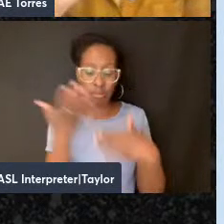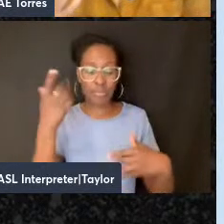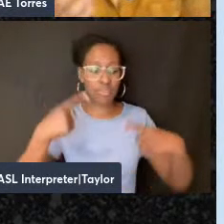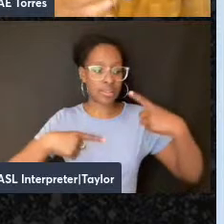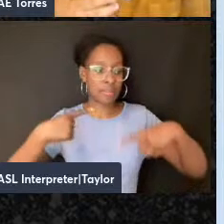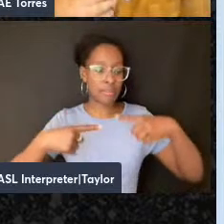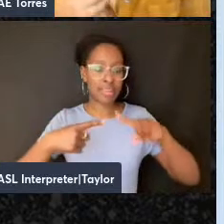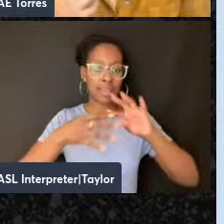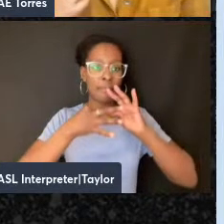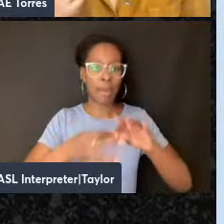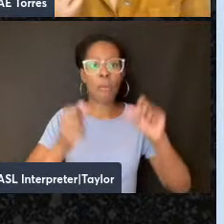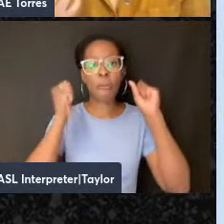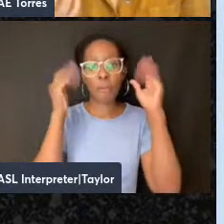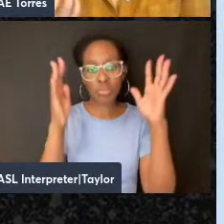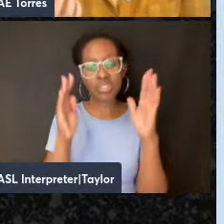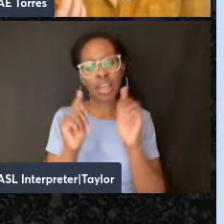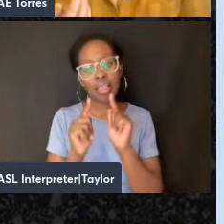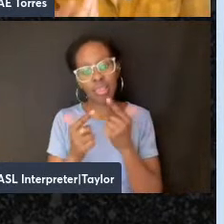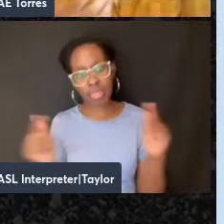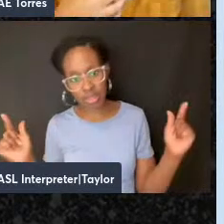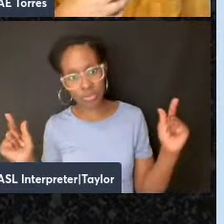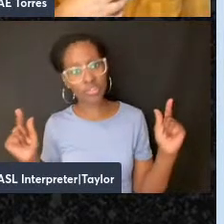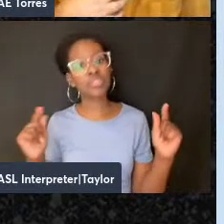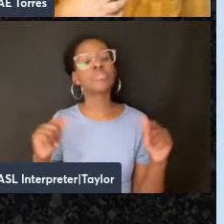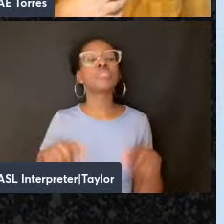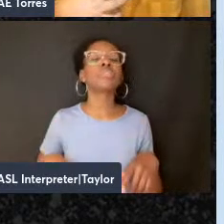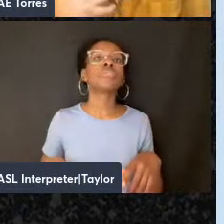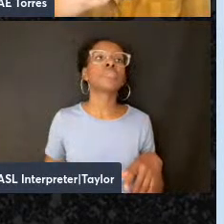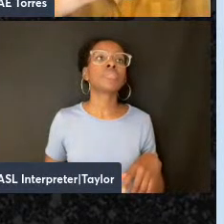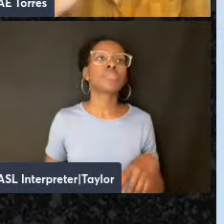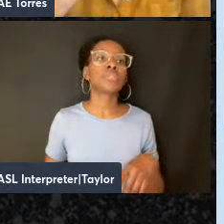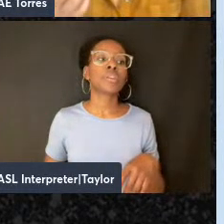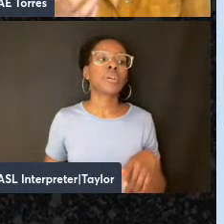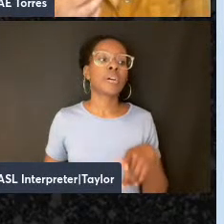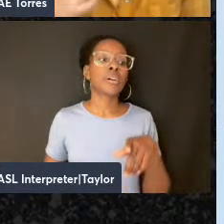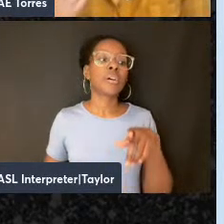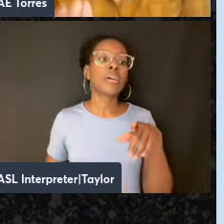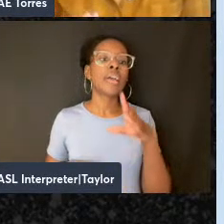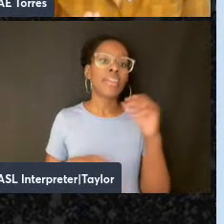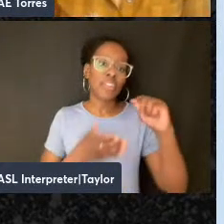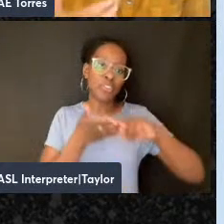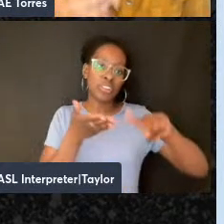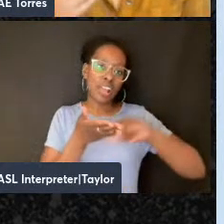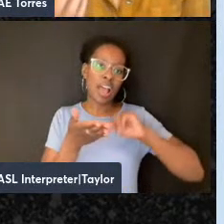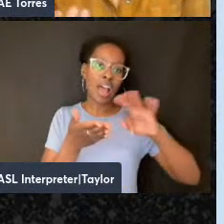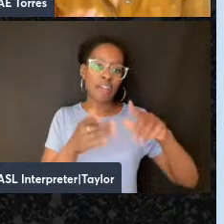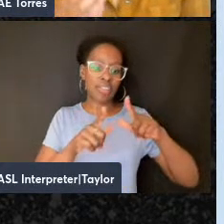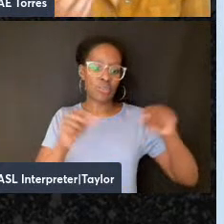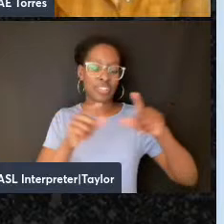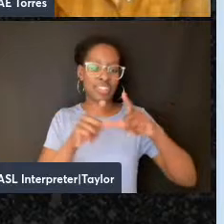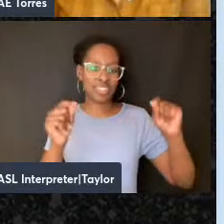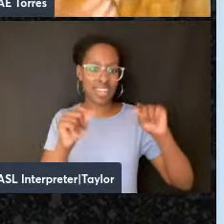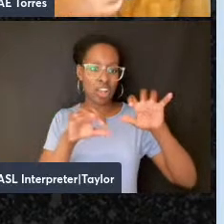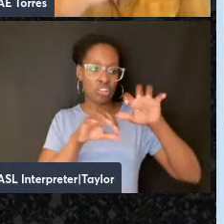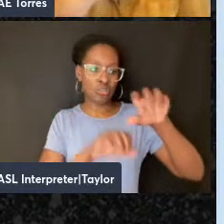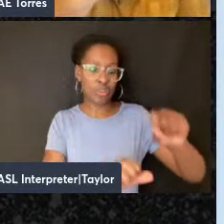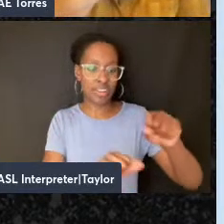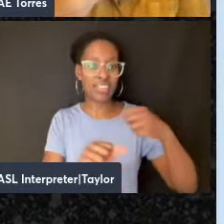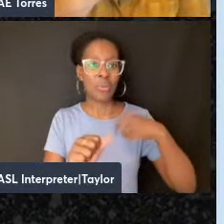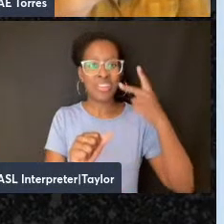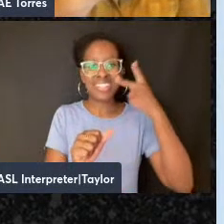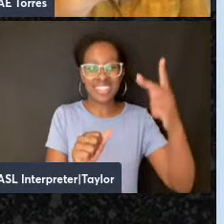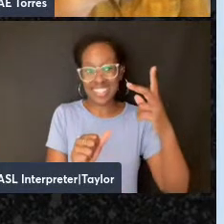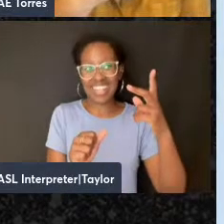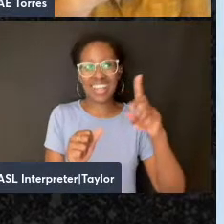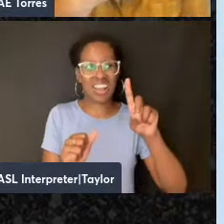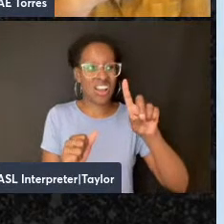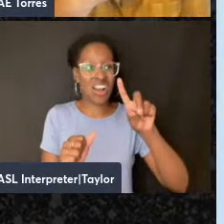multilingualism and critique of linguistic hegemony that we see 100 and 150 years